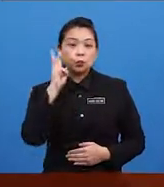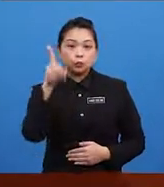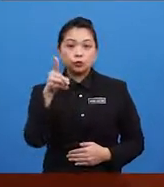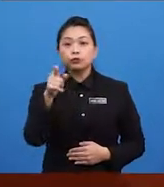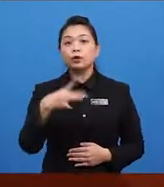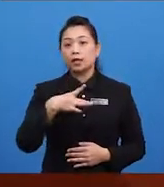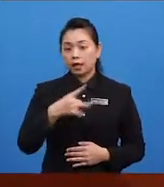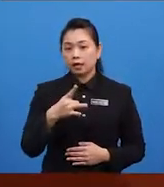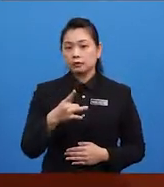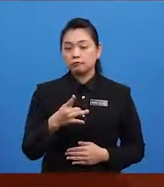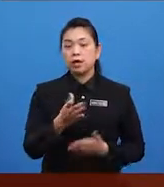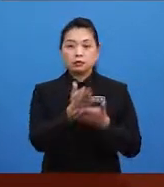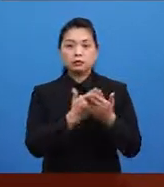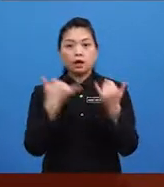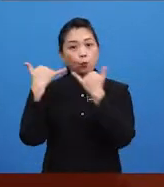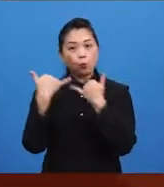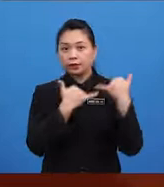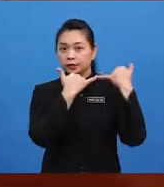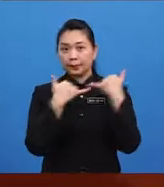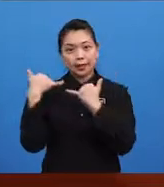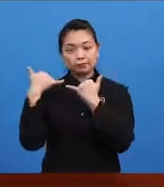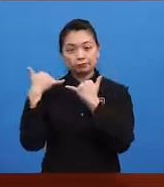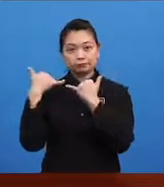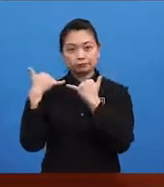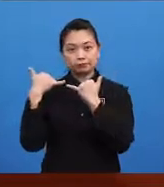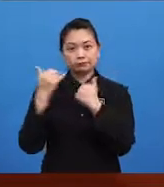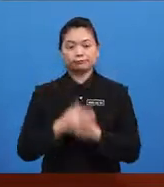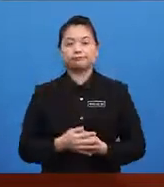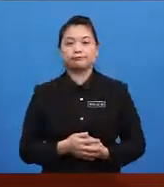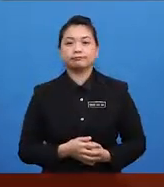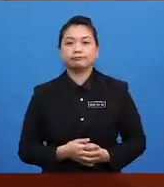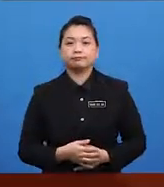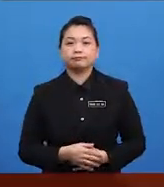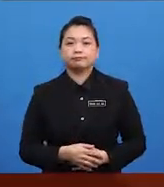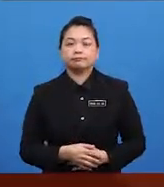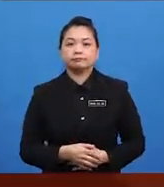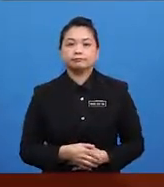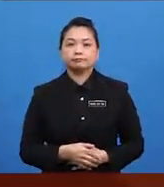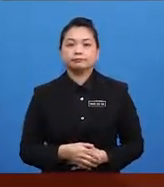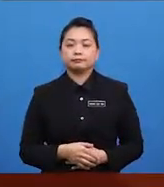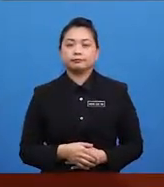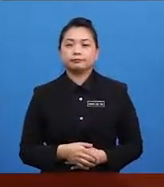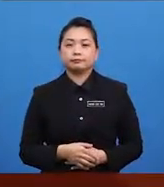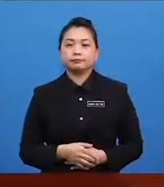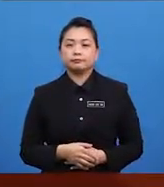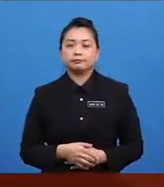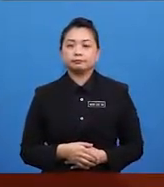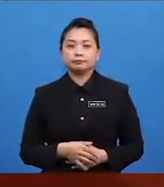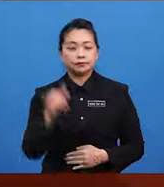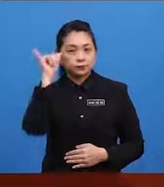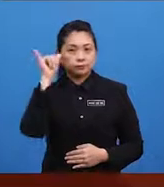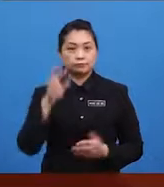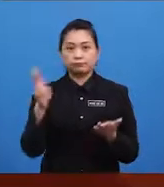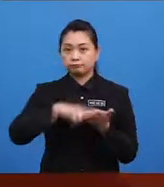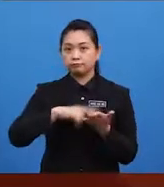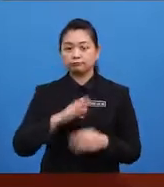some watermelon? Would you like some watermelon? Repeat after me, Yolo.